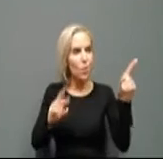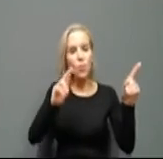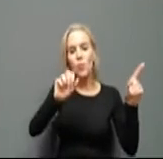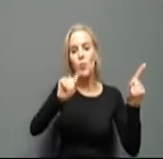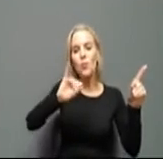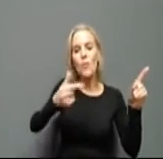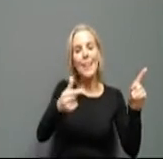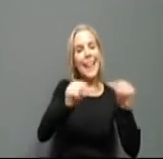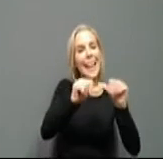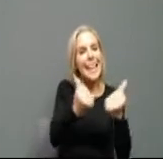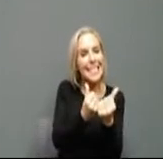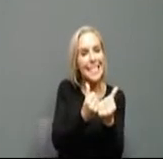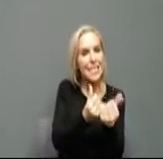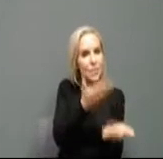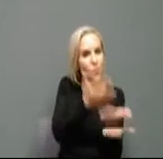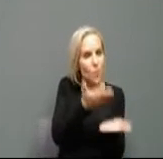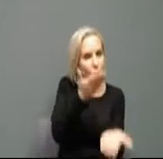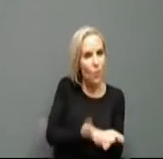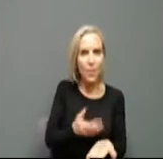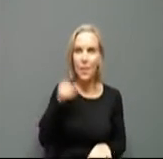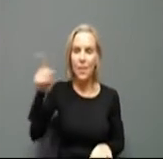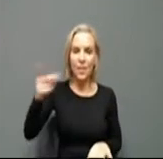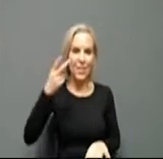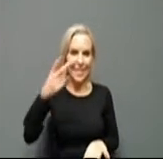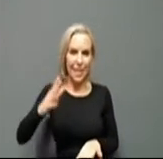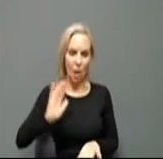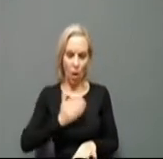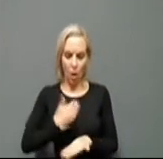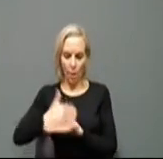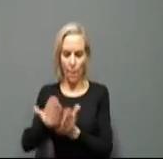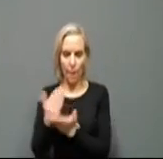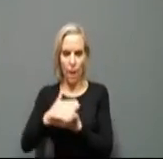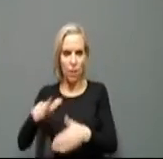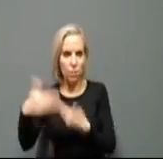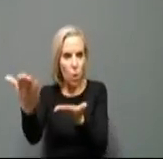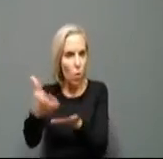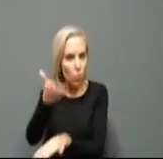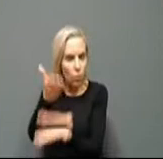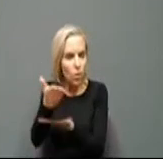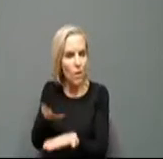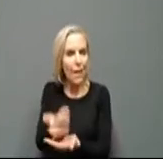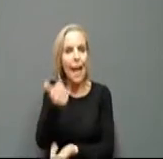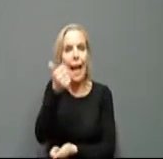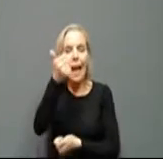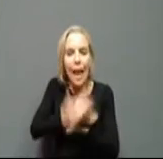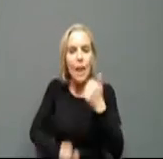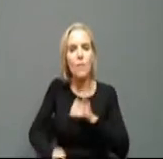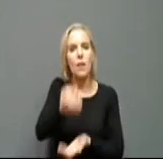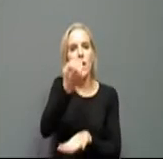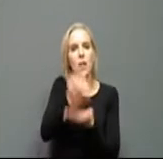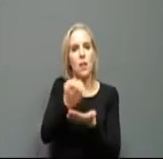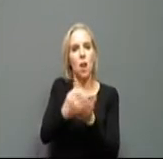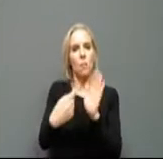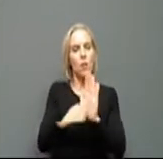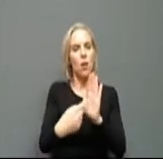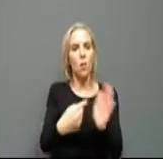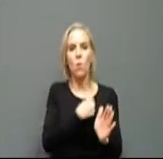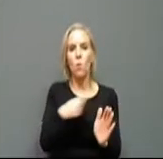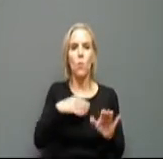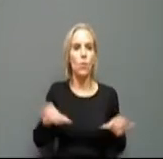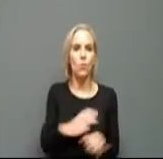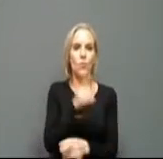we're going to have in our budget proves it. Every economic indicator is showing we are really moving in the right direction.